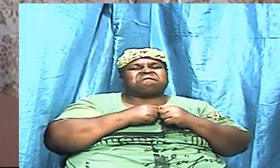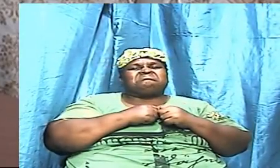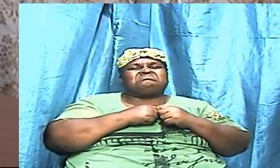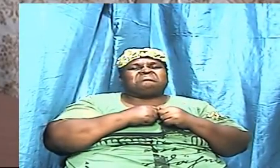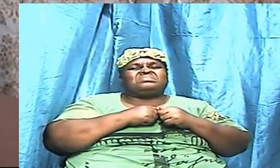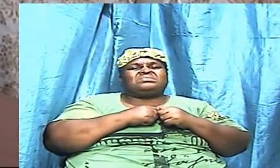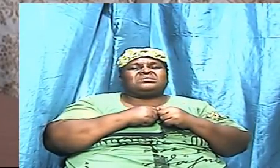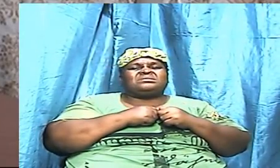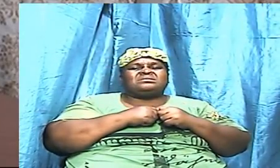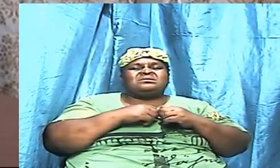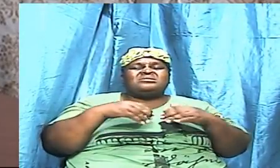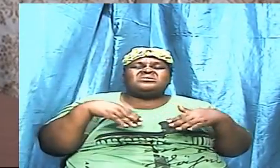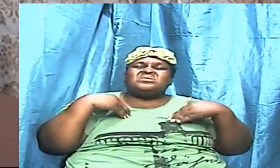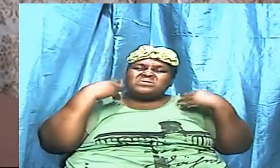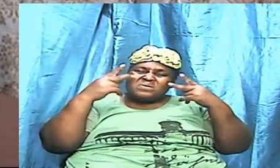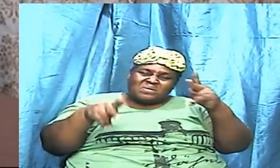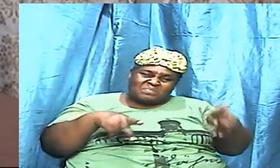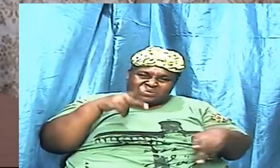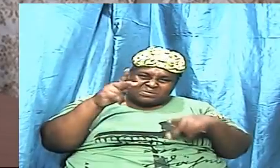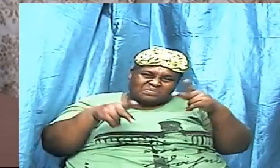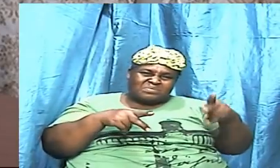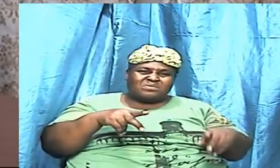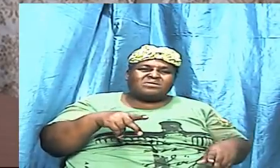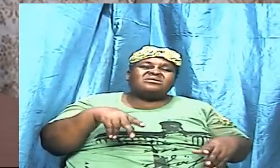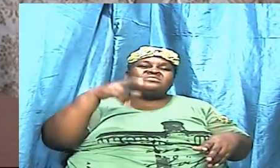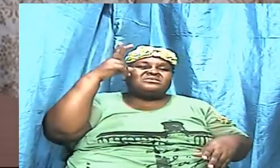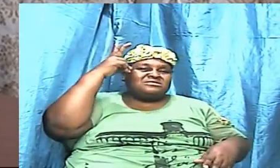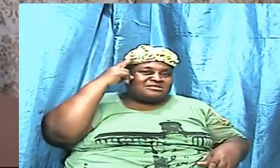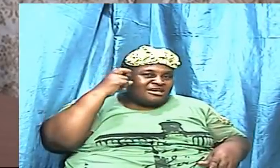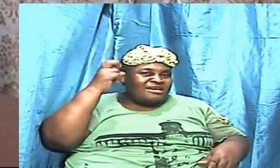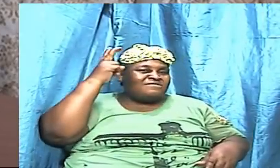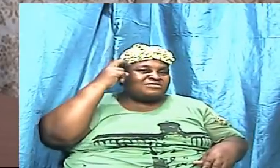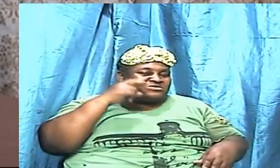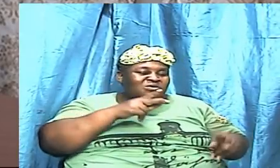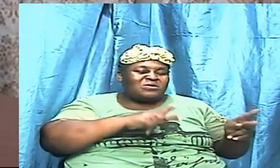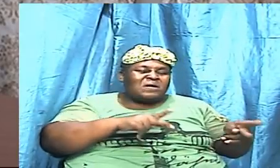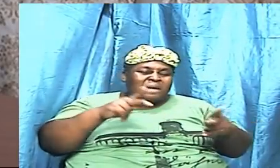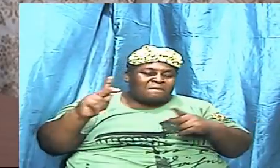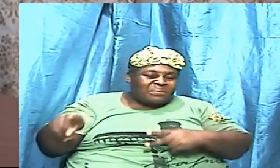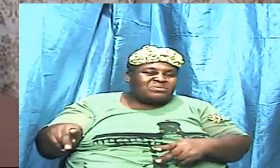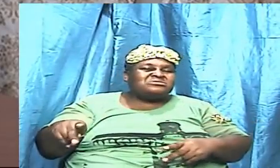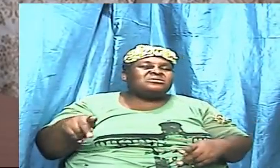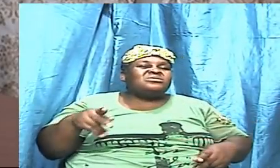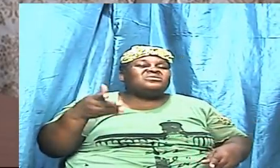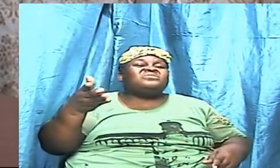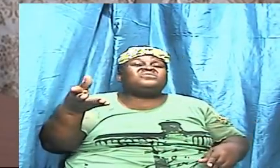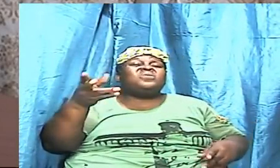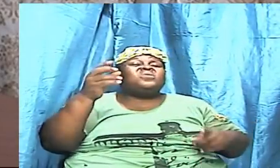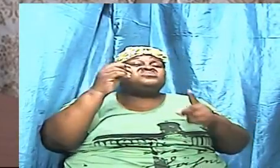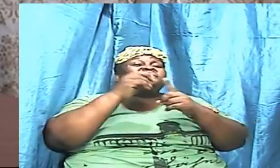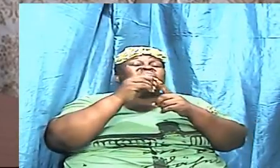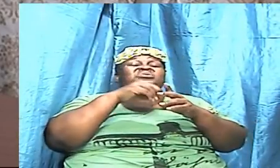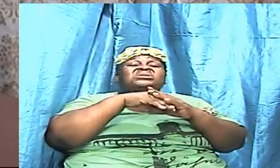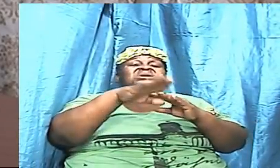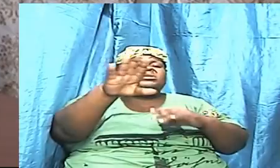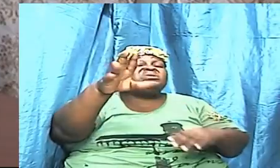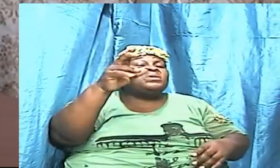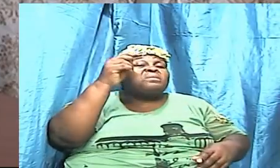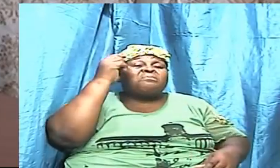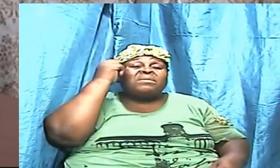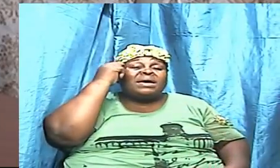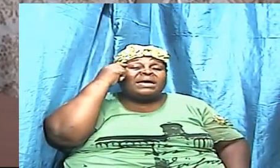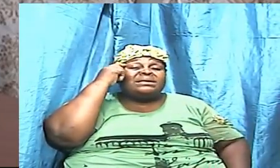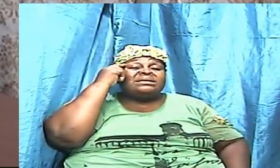person young people he is going to put that in your mind and tell you that you can't make it